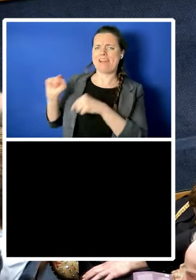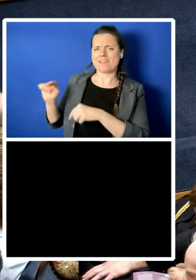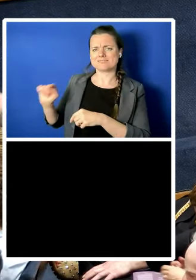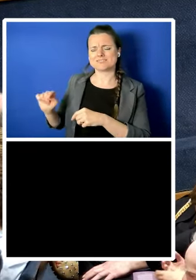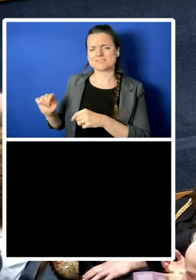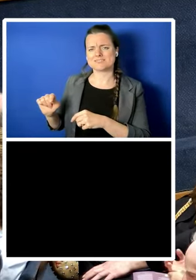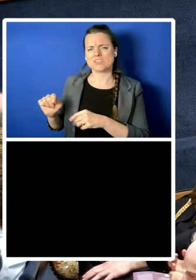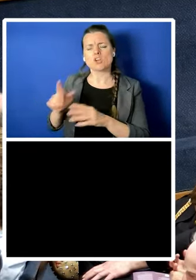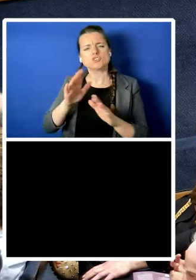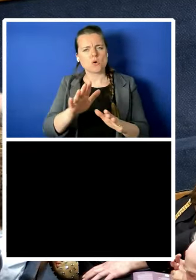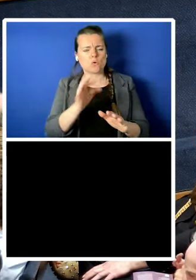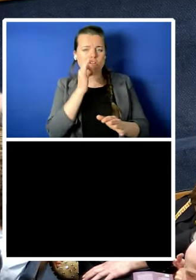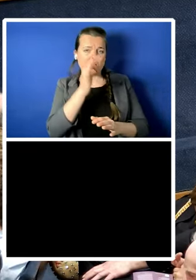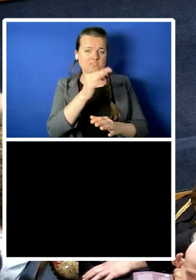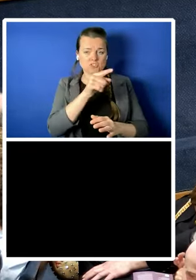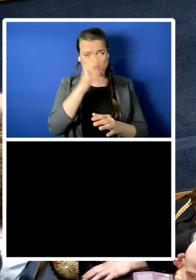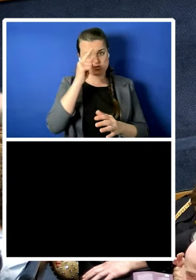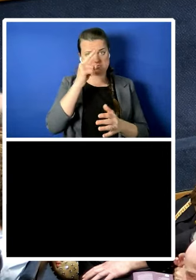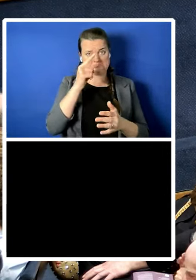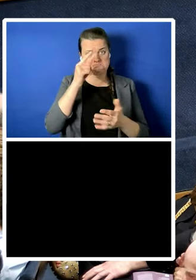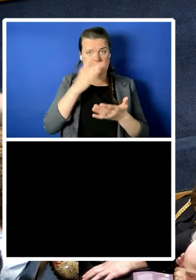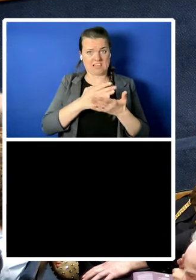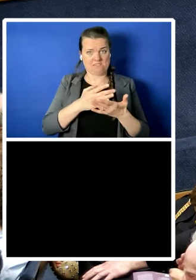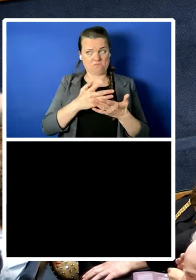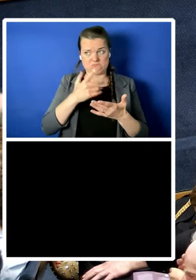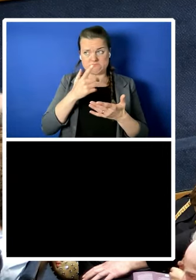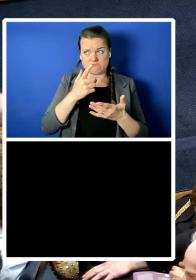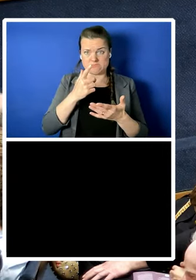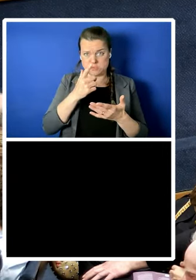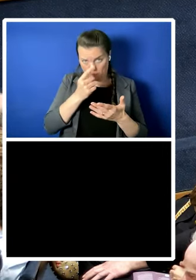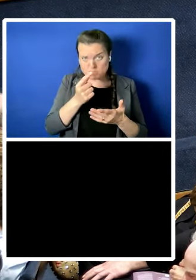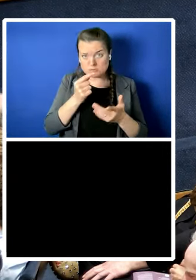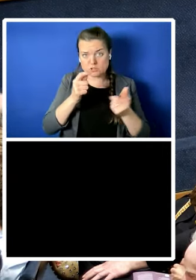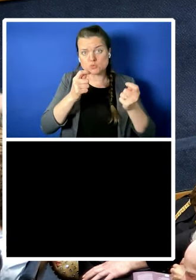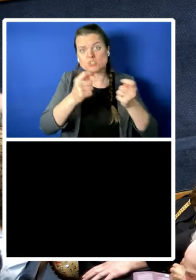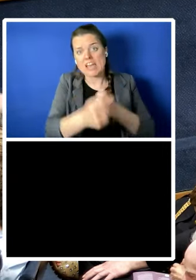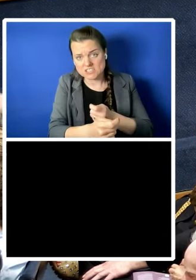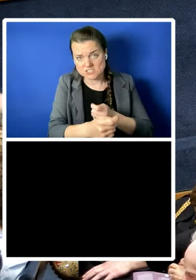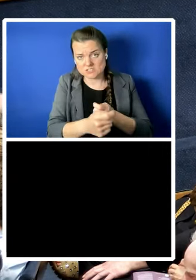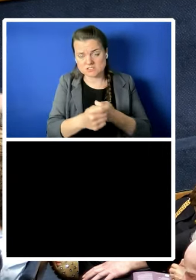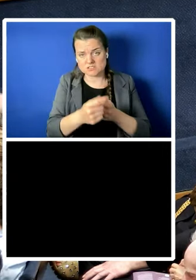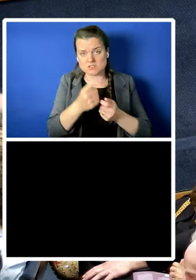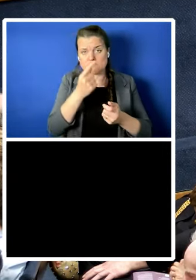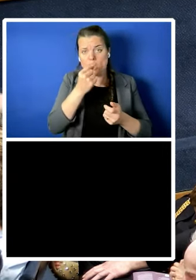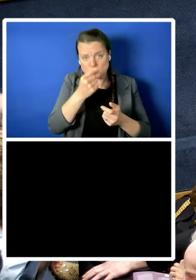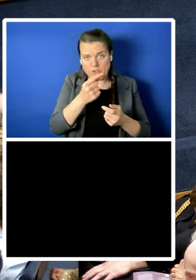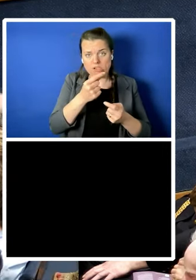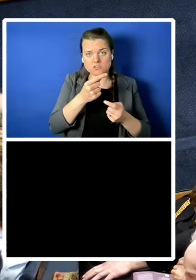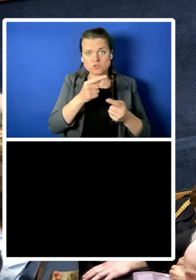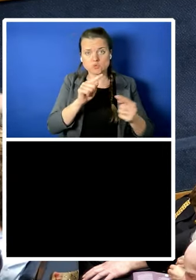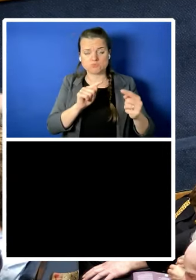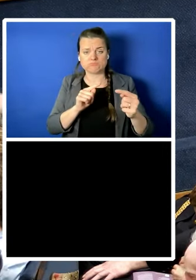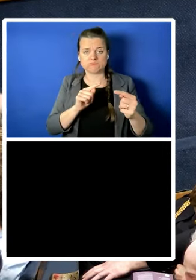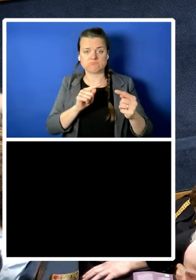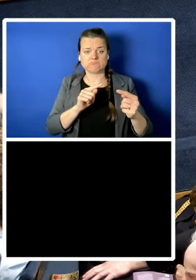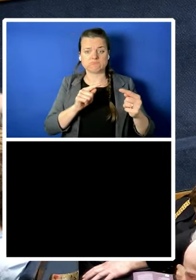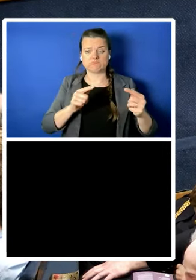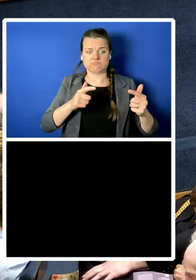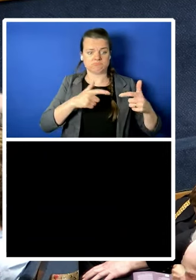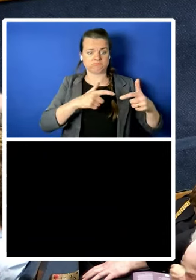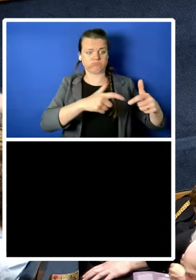change is possible um or is that kind of a demonstration of how our human rights um